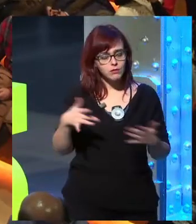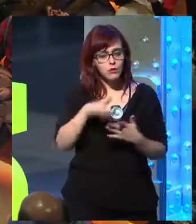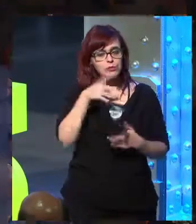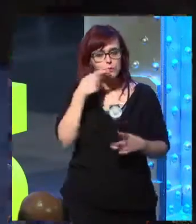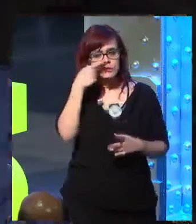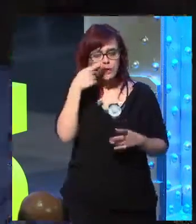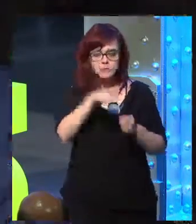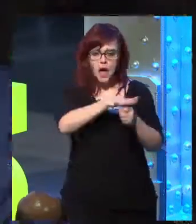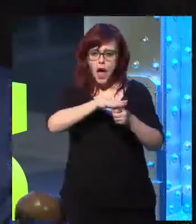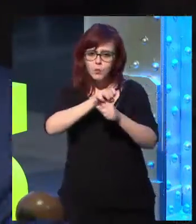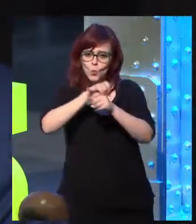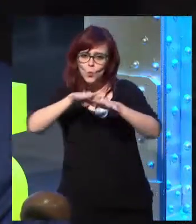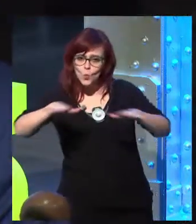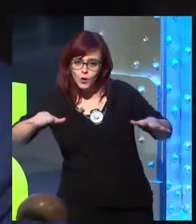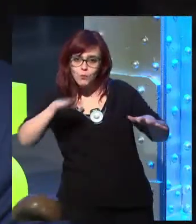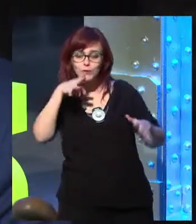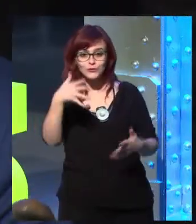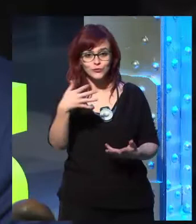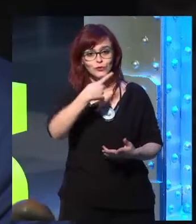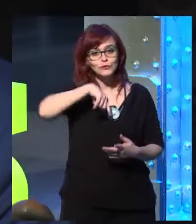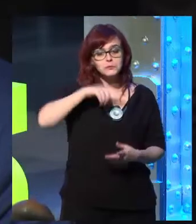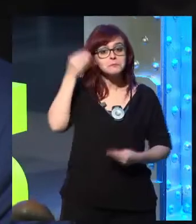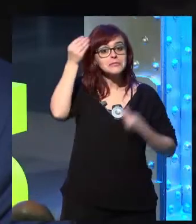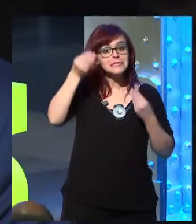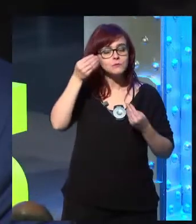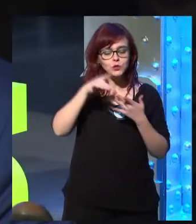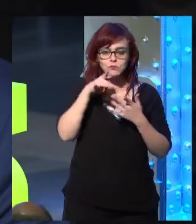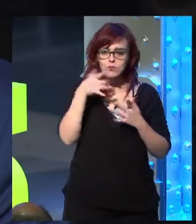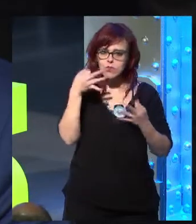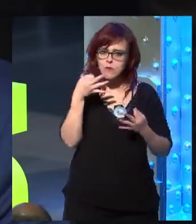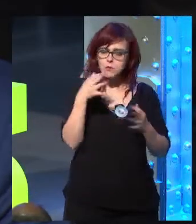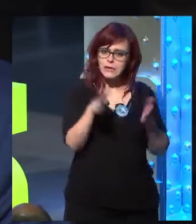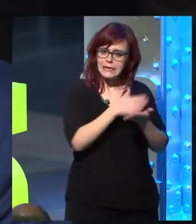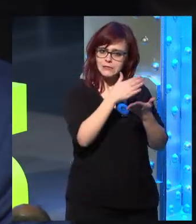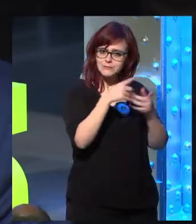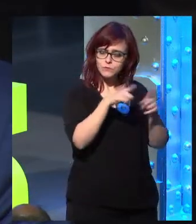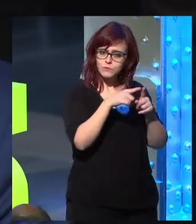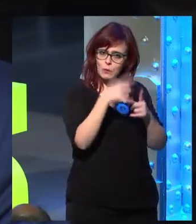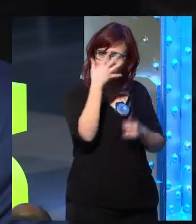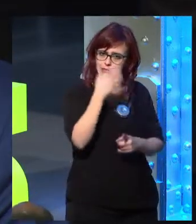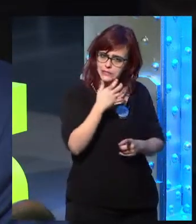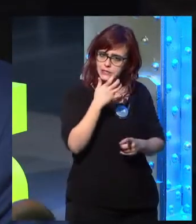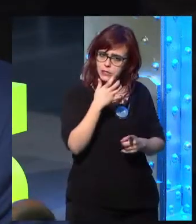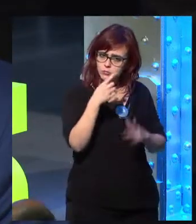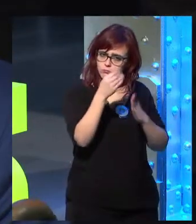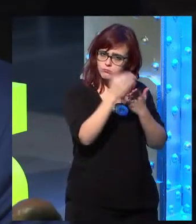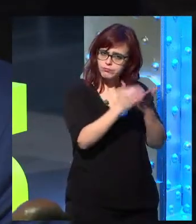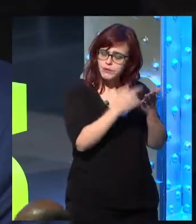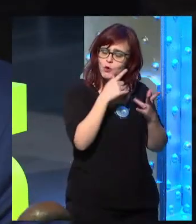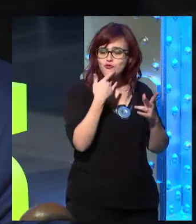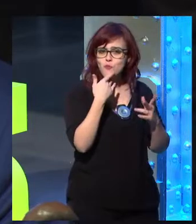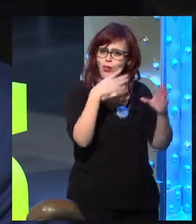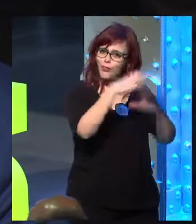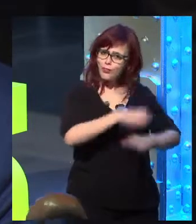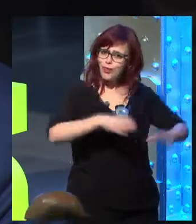eye-catching issue. And we think that it's important that without losing the perspective of